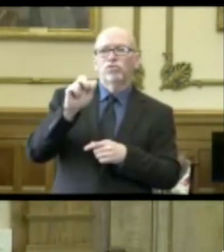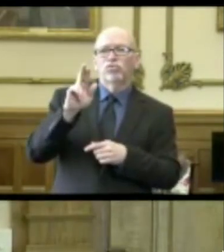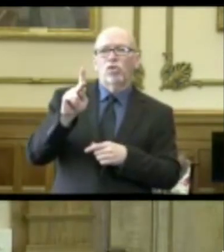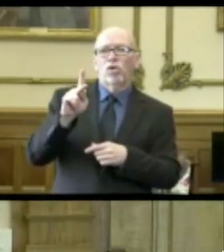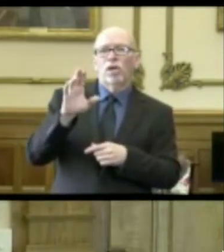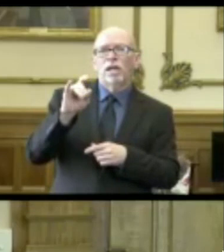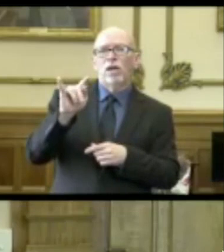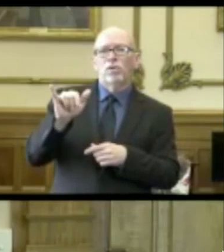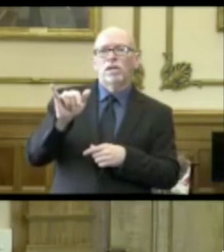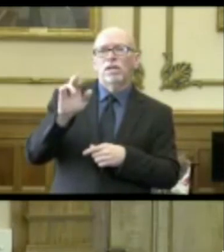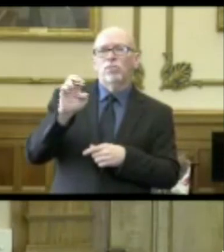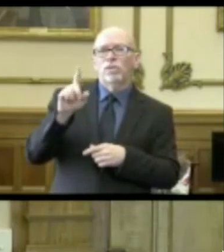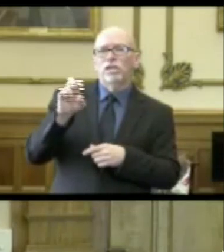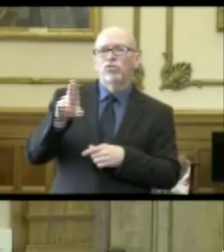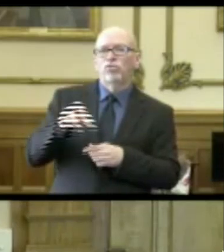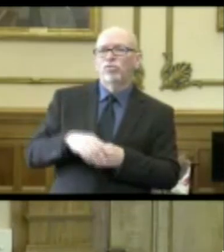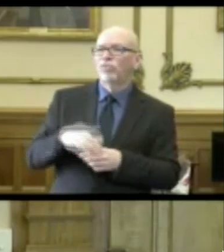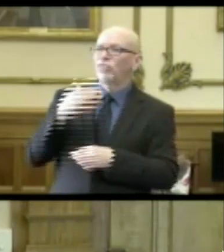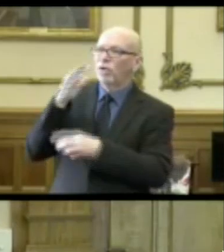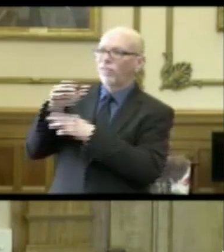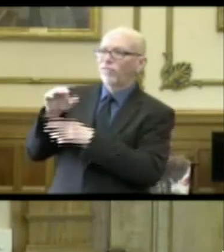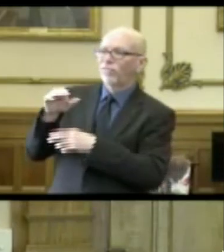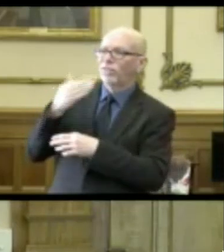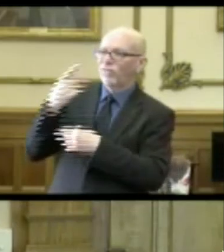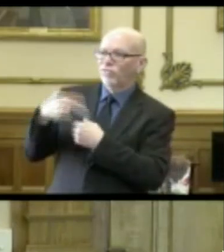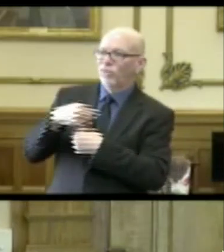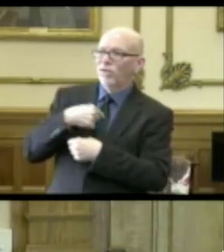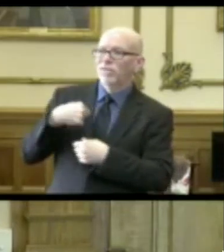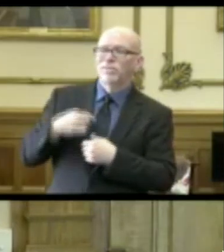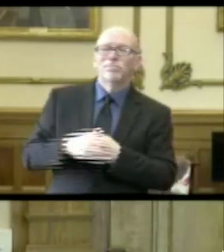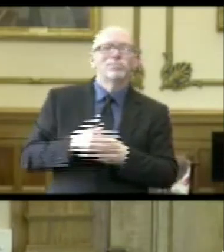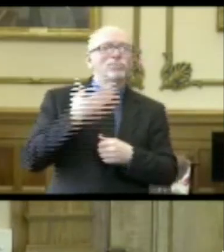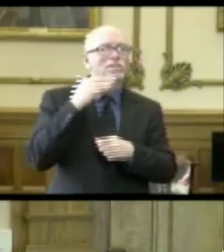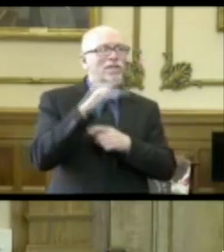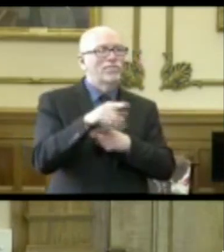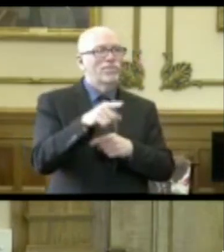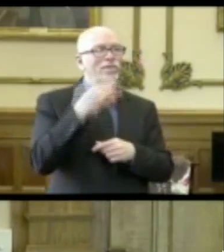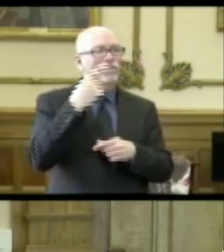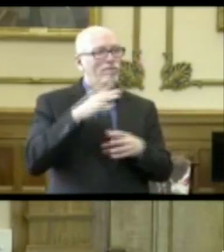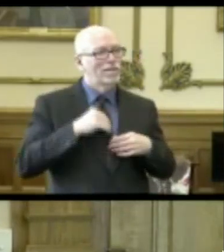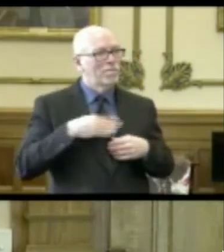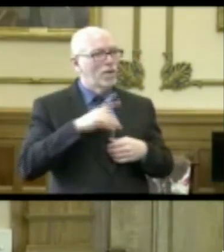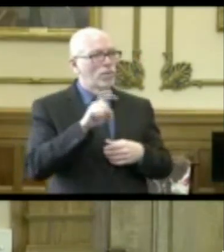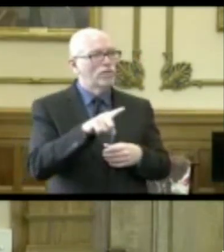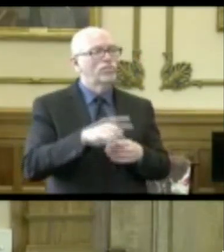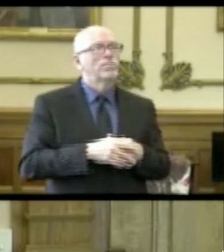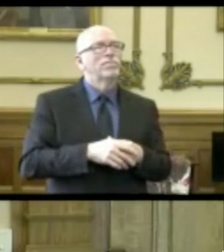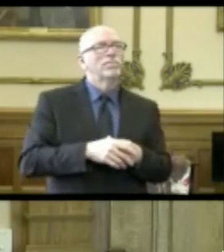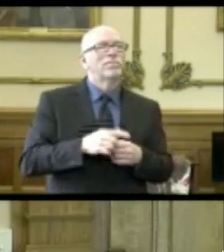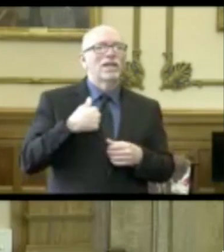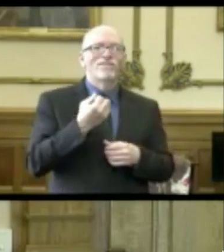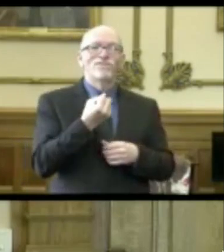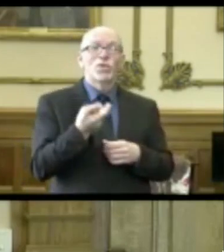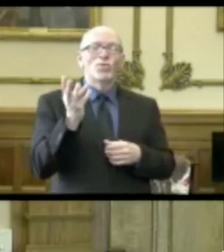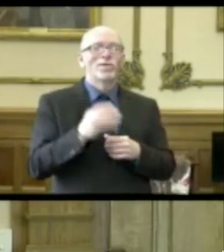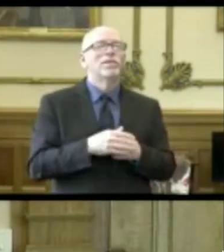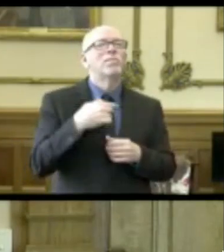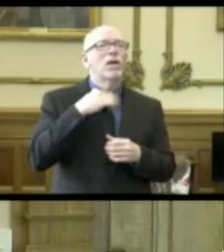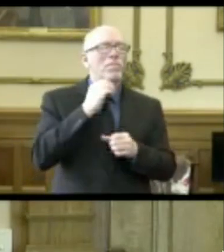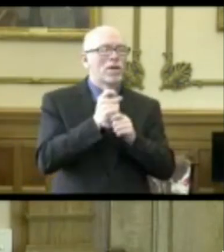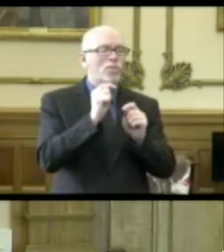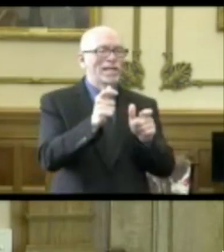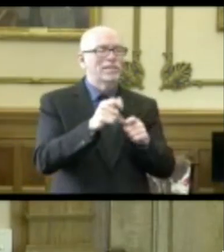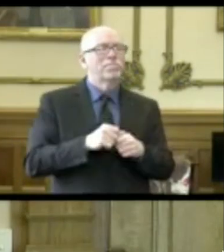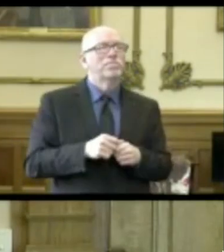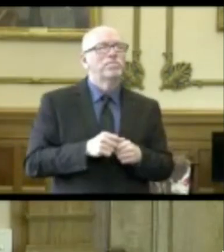Leader. Good afternoon. Thank you for joining us. Good afternoon. Thank you for taking my questions. I have a few today, but I'll make them